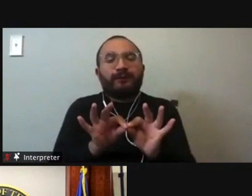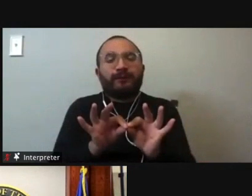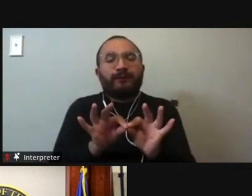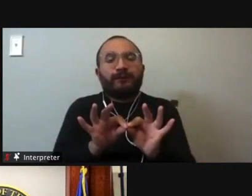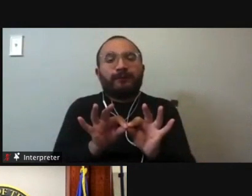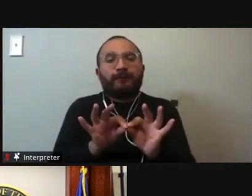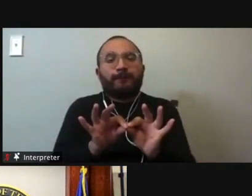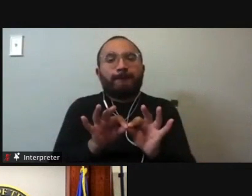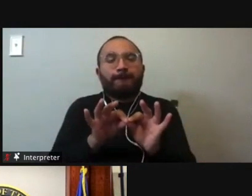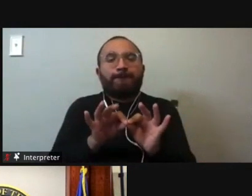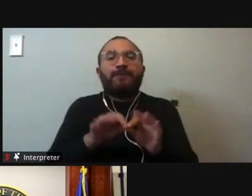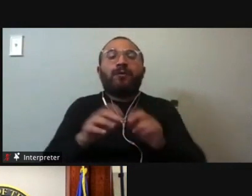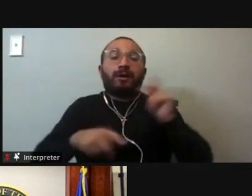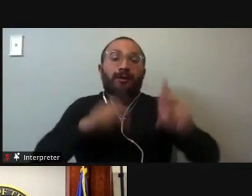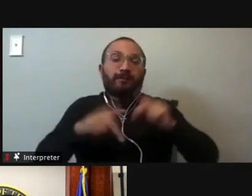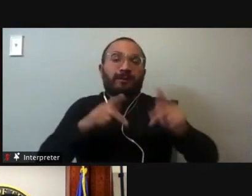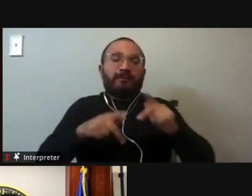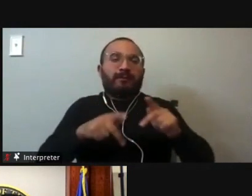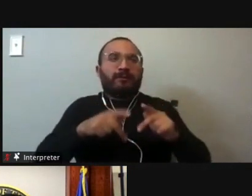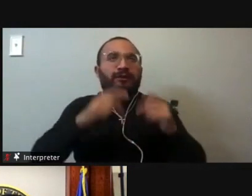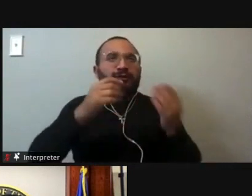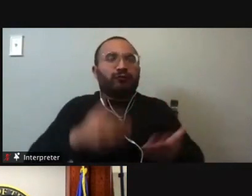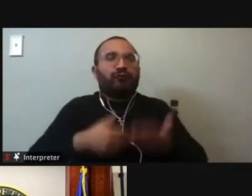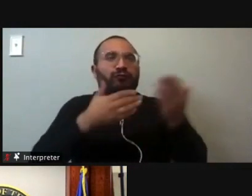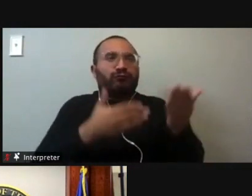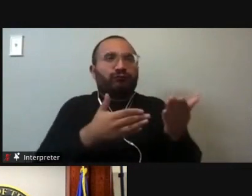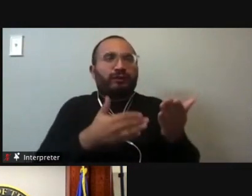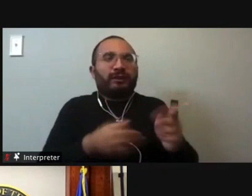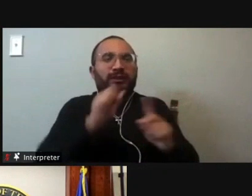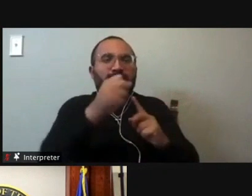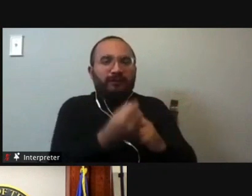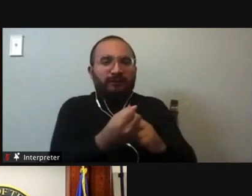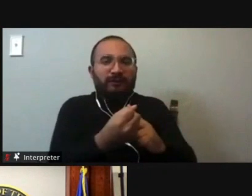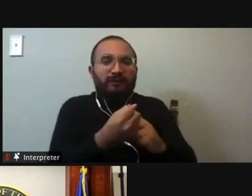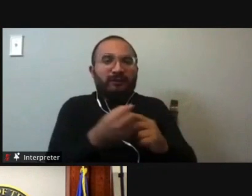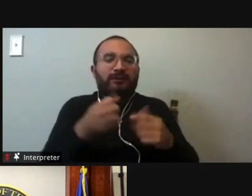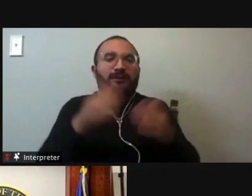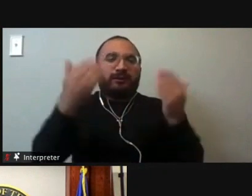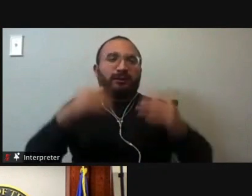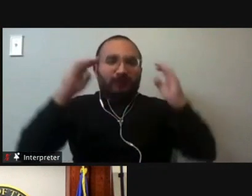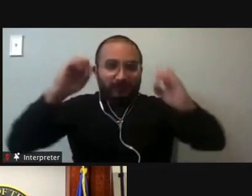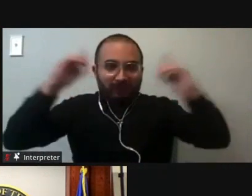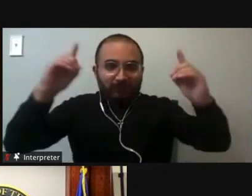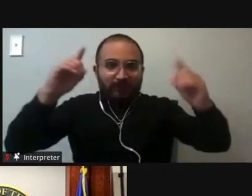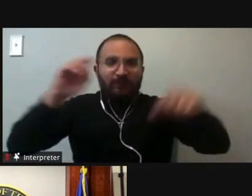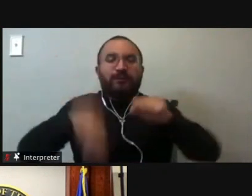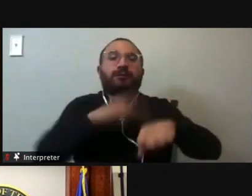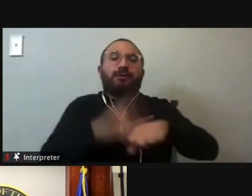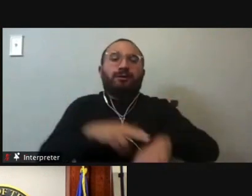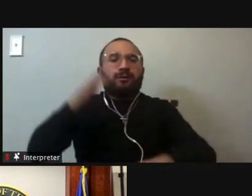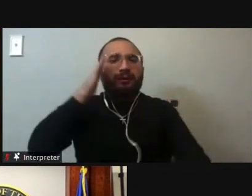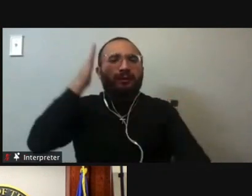our public officials to address those concerns. The other two big areas are education, of course, and worries about what the future